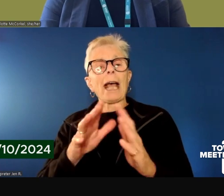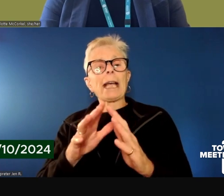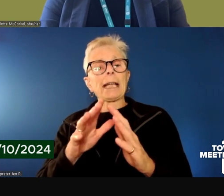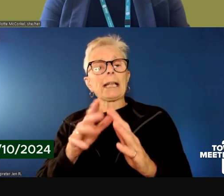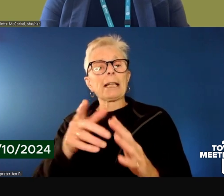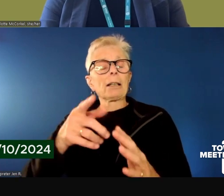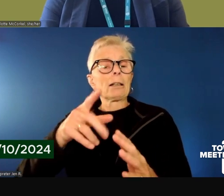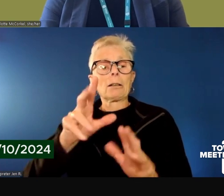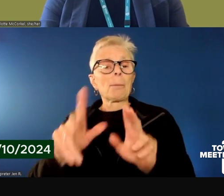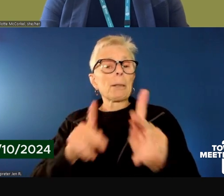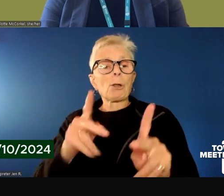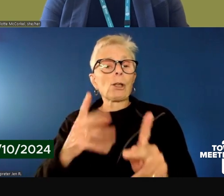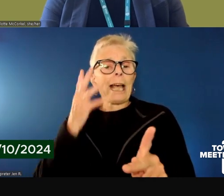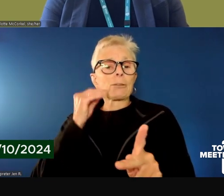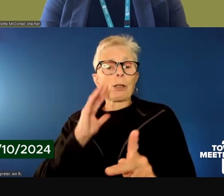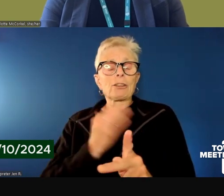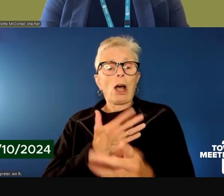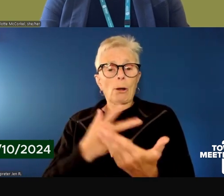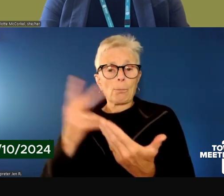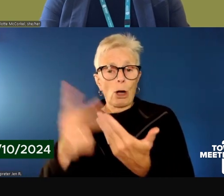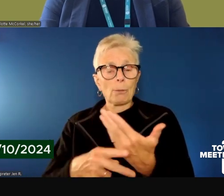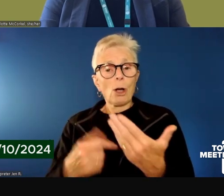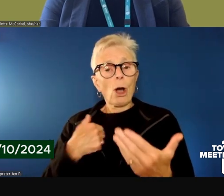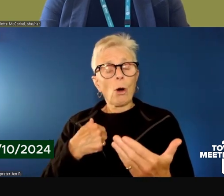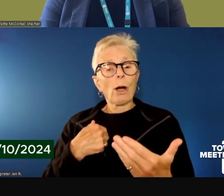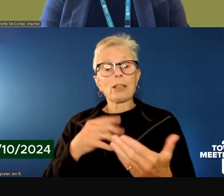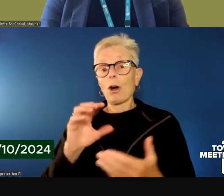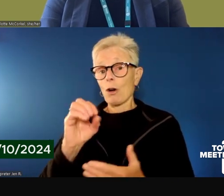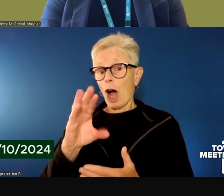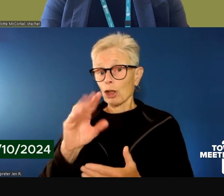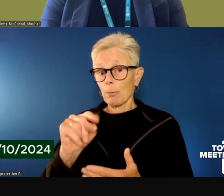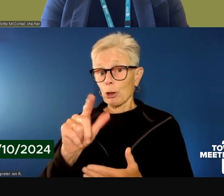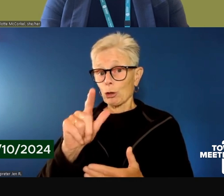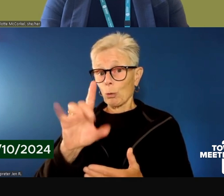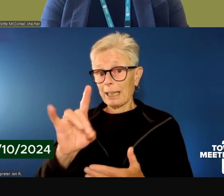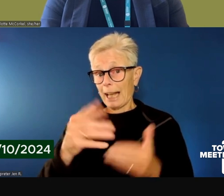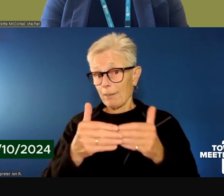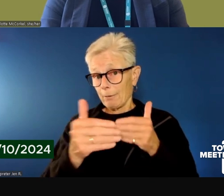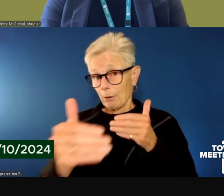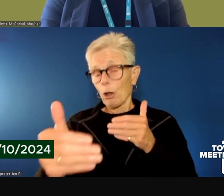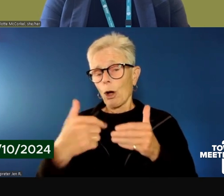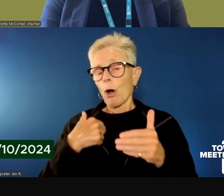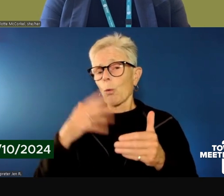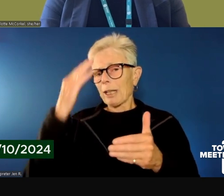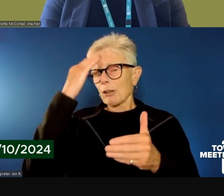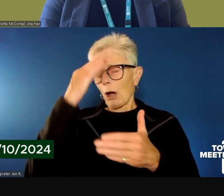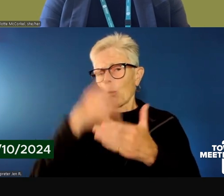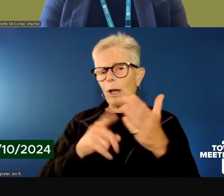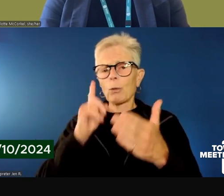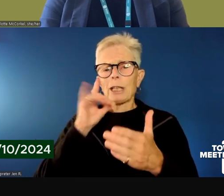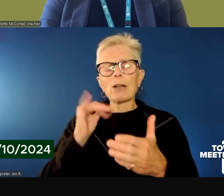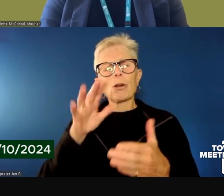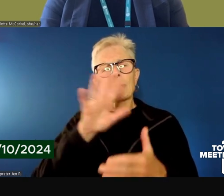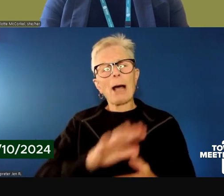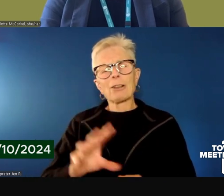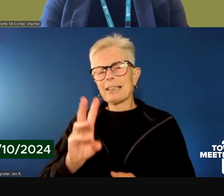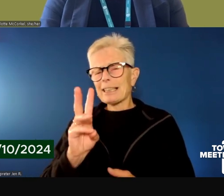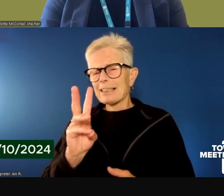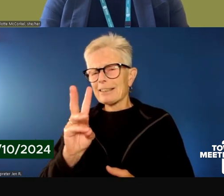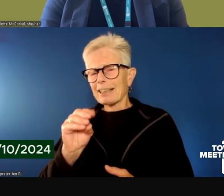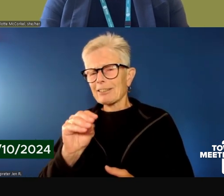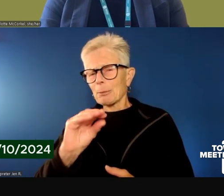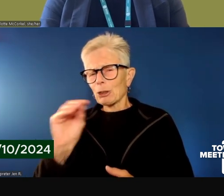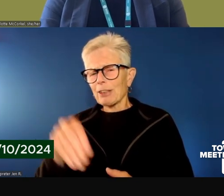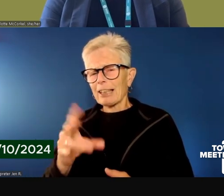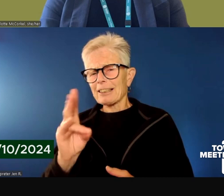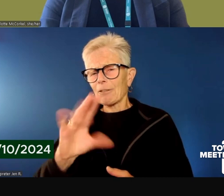believe we know what this is going to look like on October 28th and beyond. And I think we're probably about 60 percent, 75 percent right.